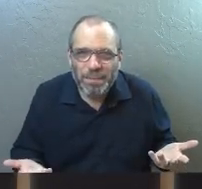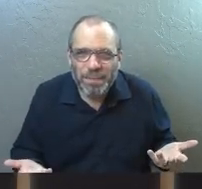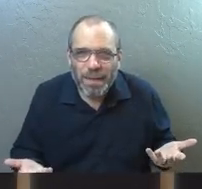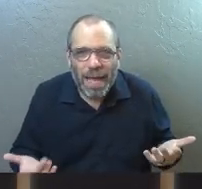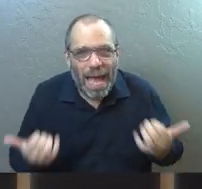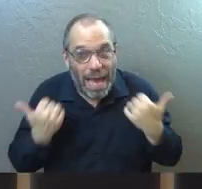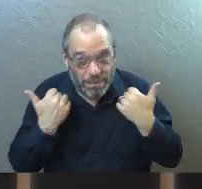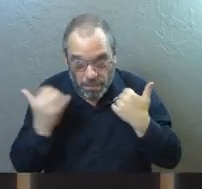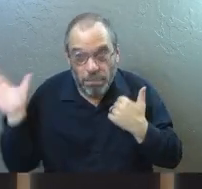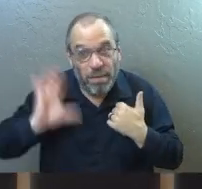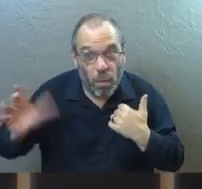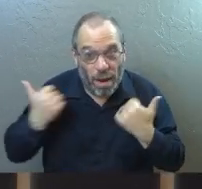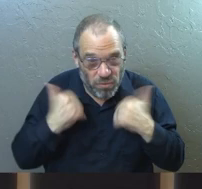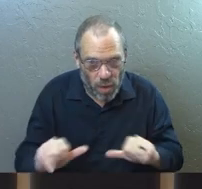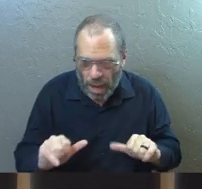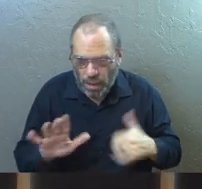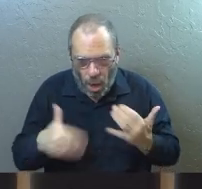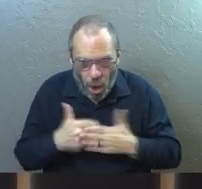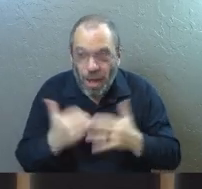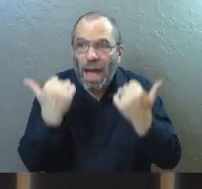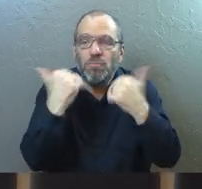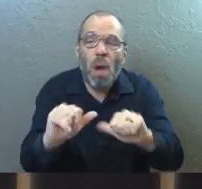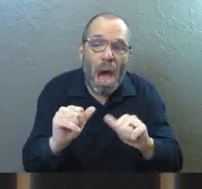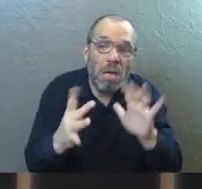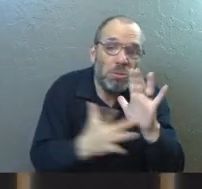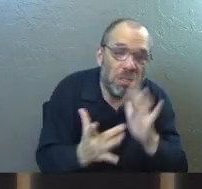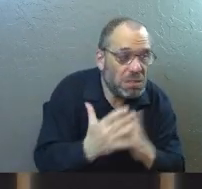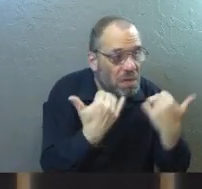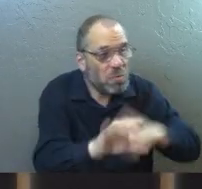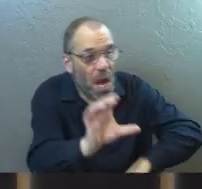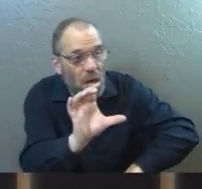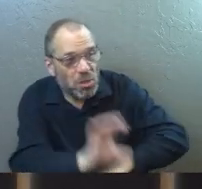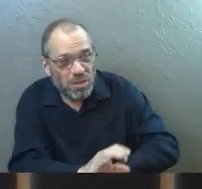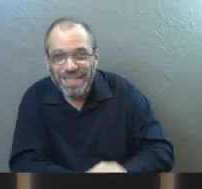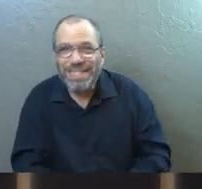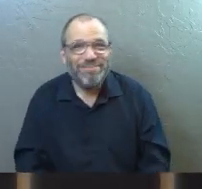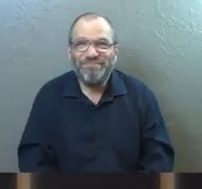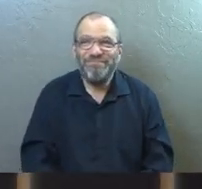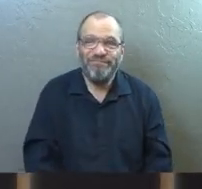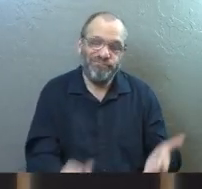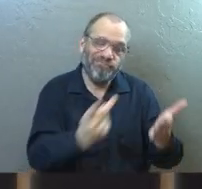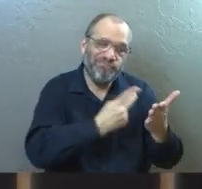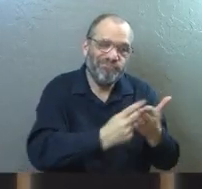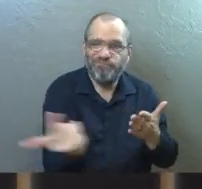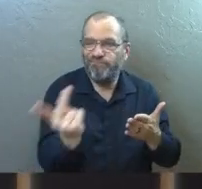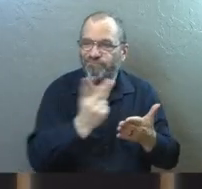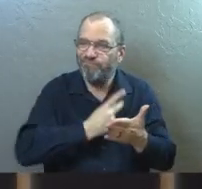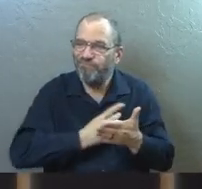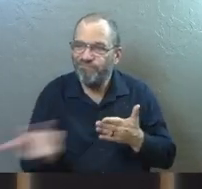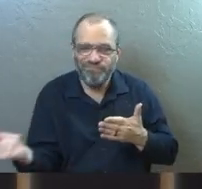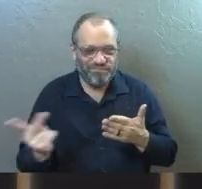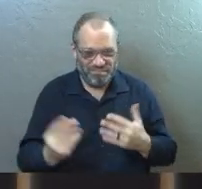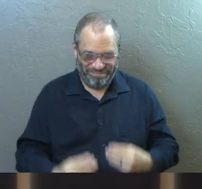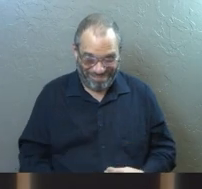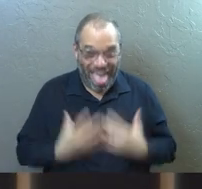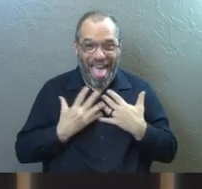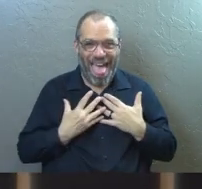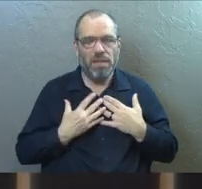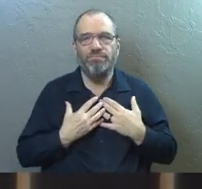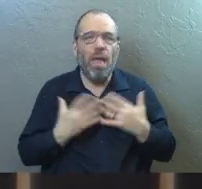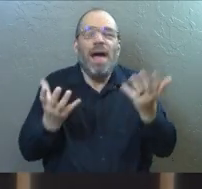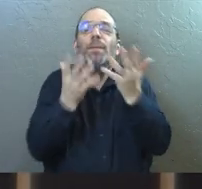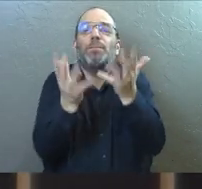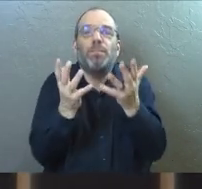And I've tried before and I've tried out Jesus and I've tried out church and it just didn't work. It just didn't revive me.